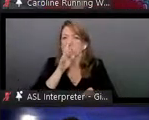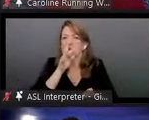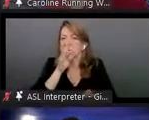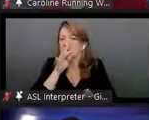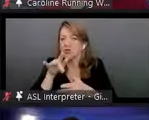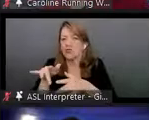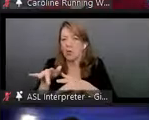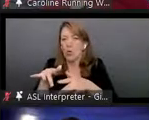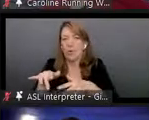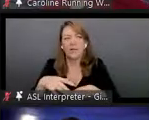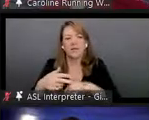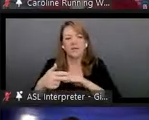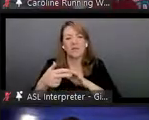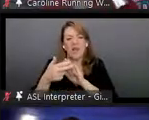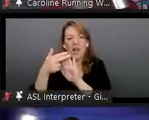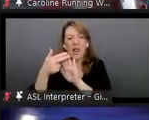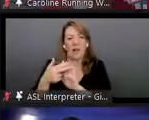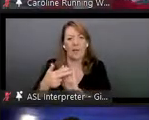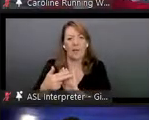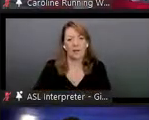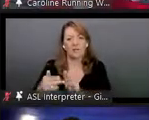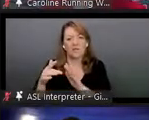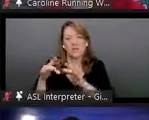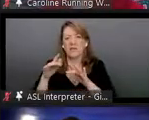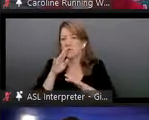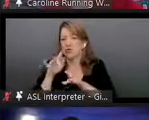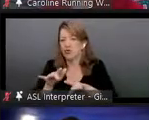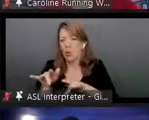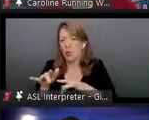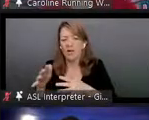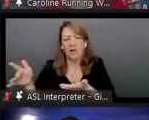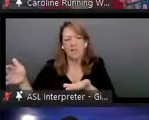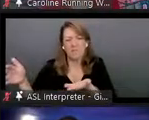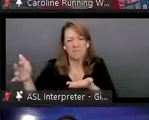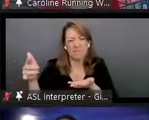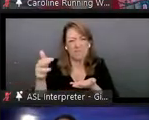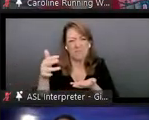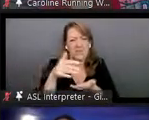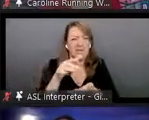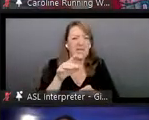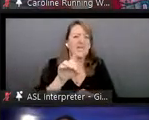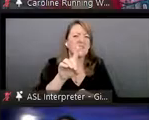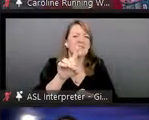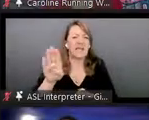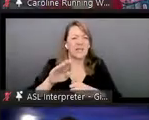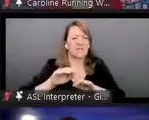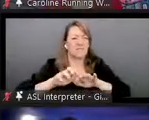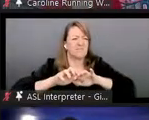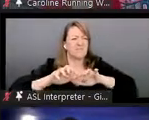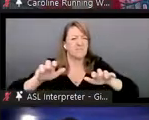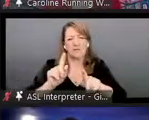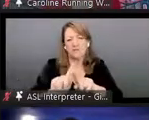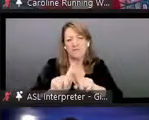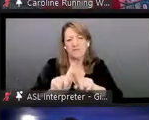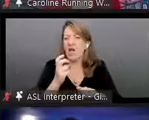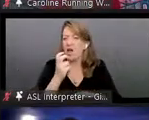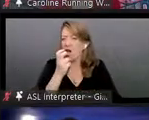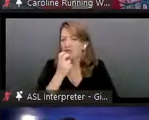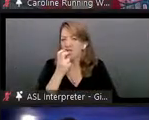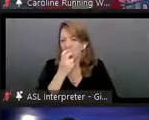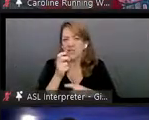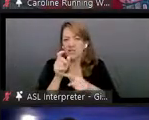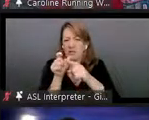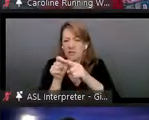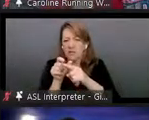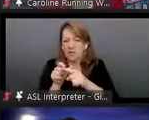label speech recordings. So you might like connect, uh, you know, a database of utterances and then label each utterance with the text that was